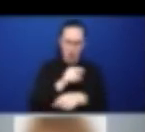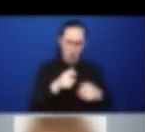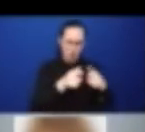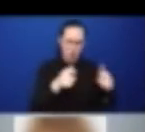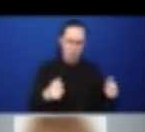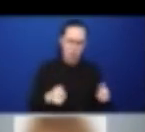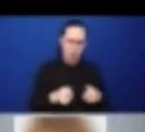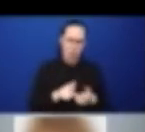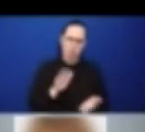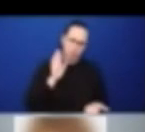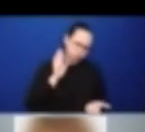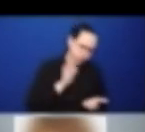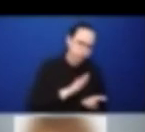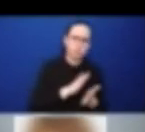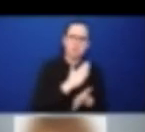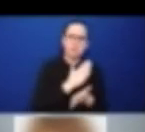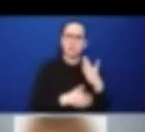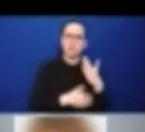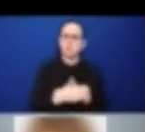the needs of persons with disabilities.